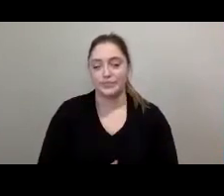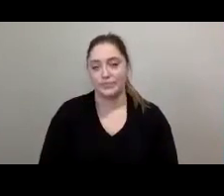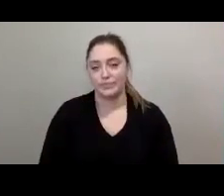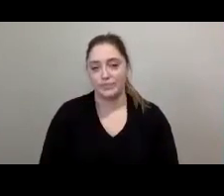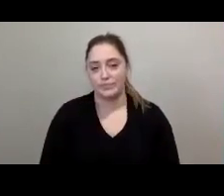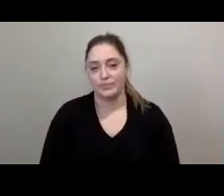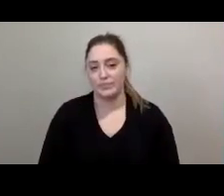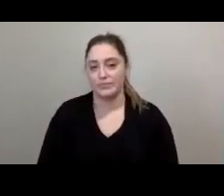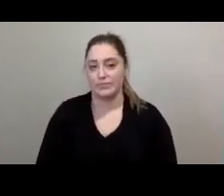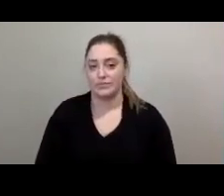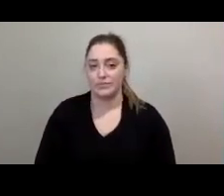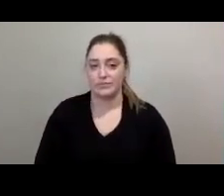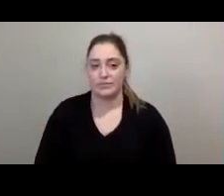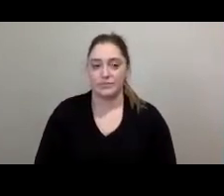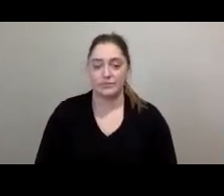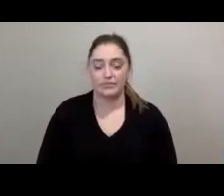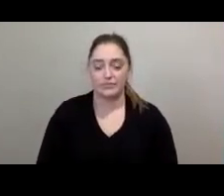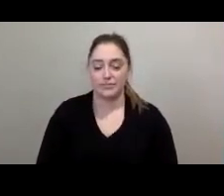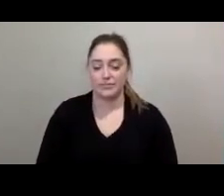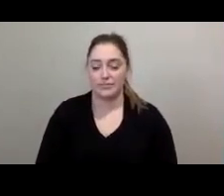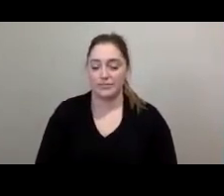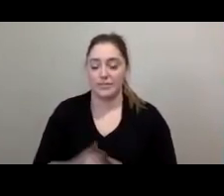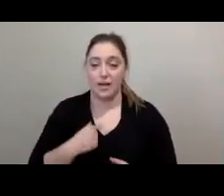going slowly